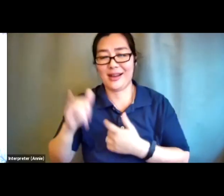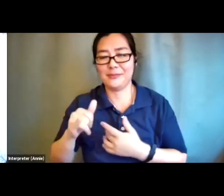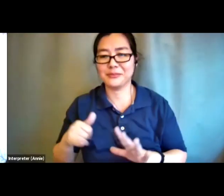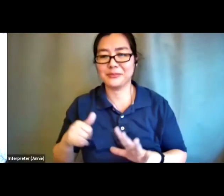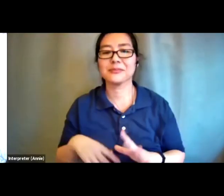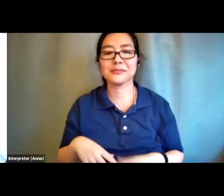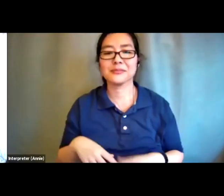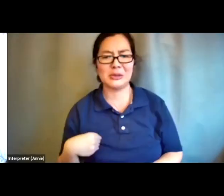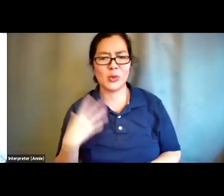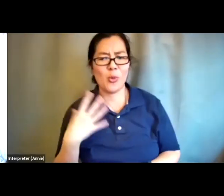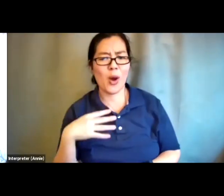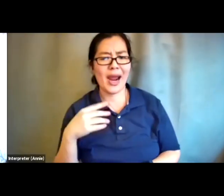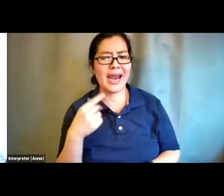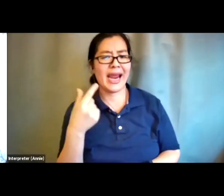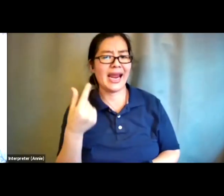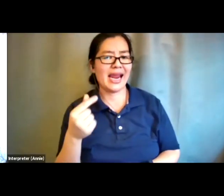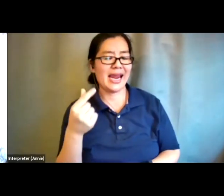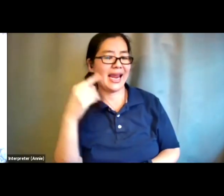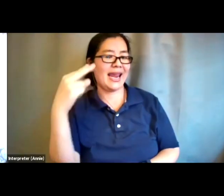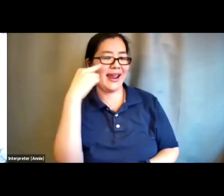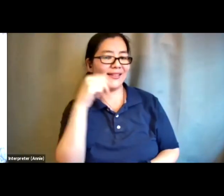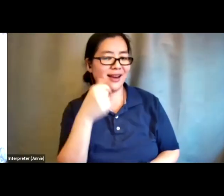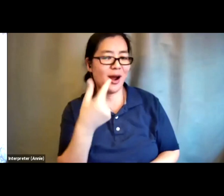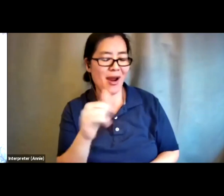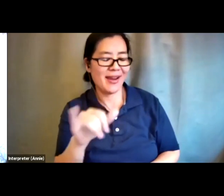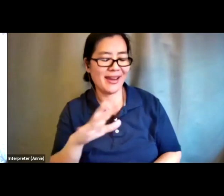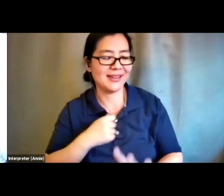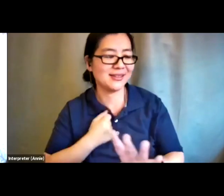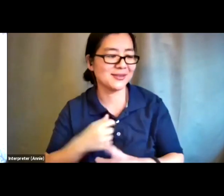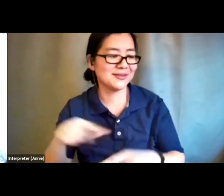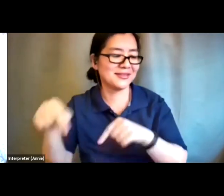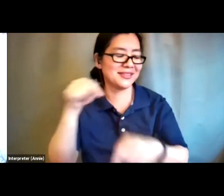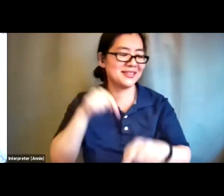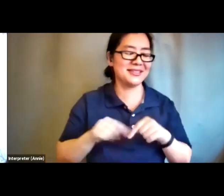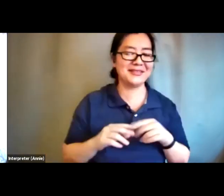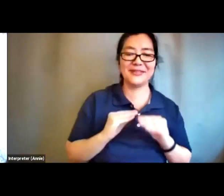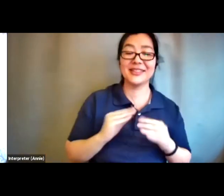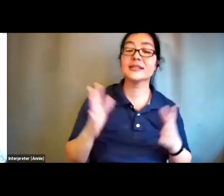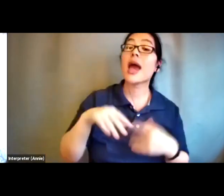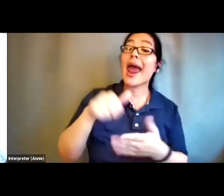antoine to answer the same question so antoine if you could share your camera with us